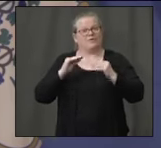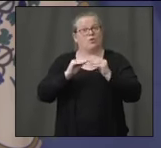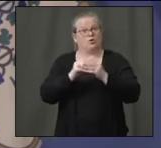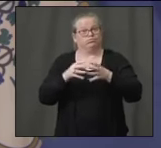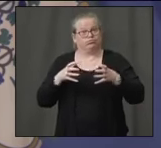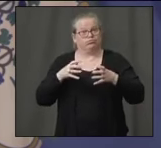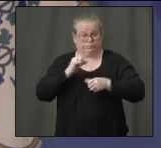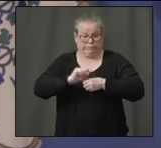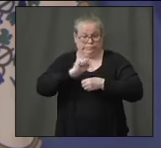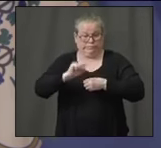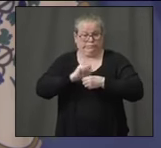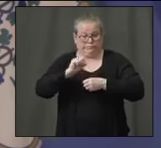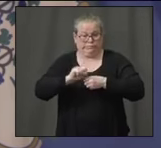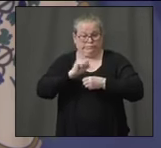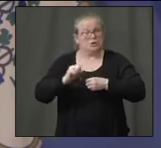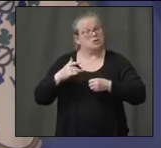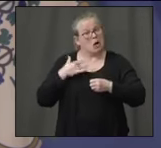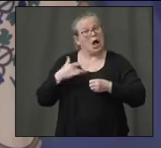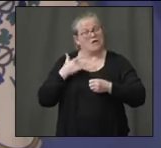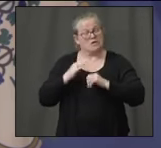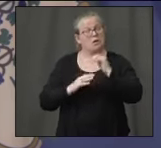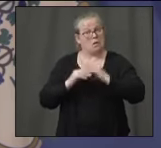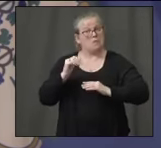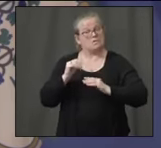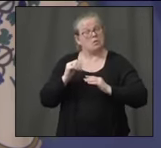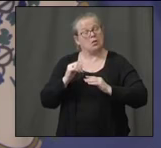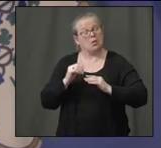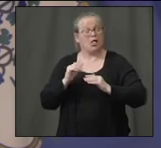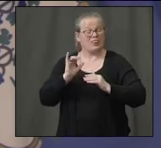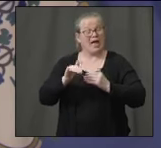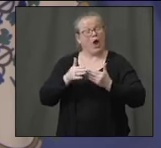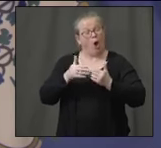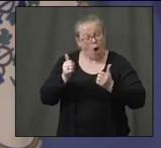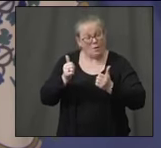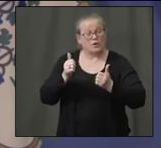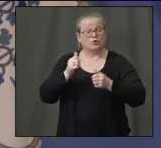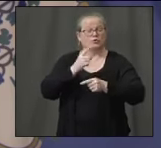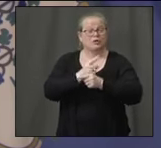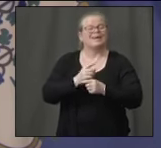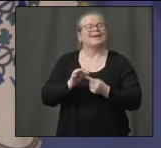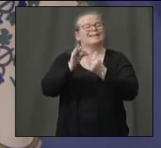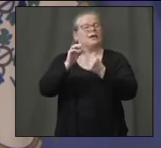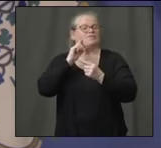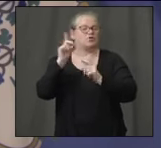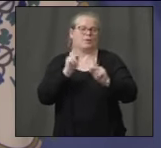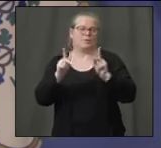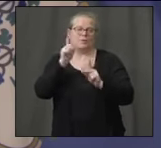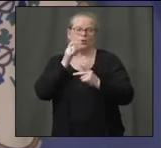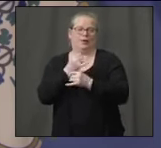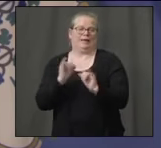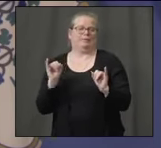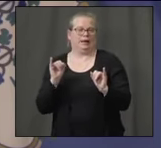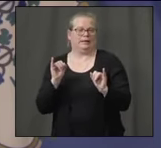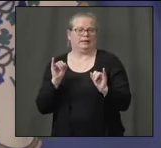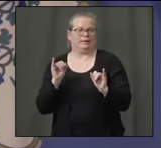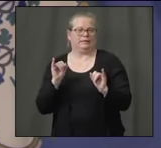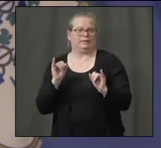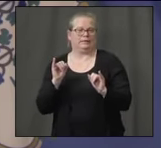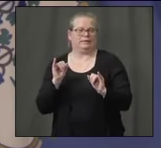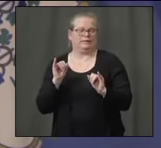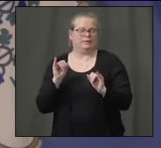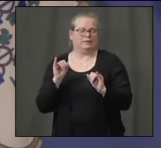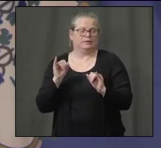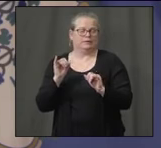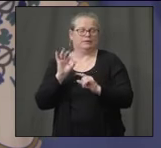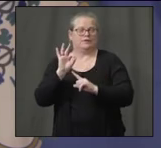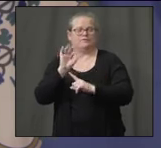with some good conscience that we've almost got that fixed, except for the freelancers who, as you know, take a different system. And that's going to